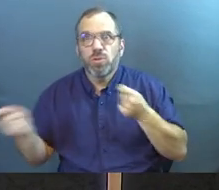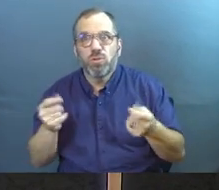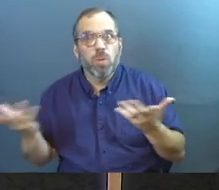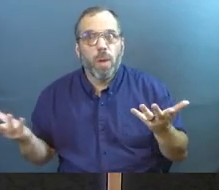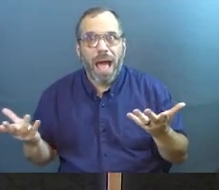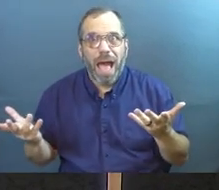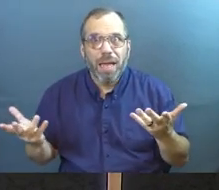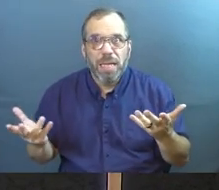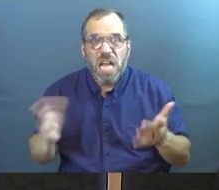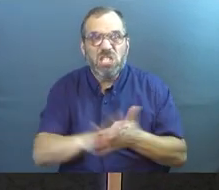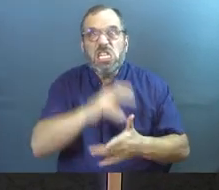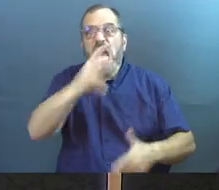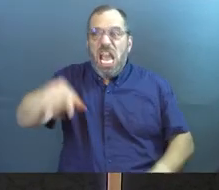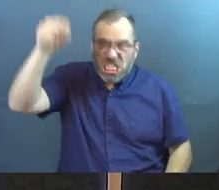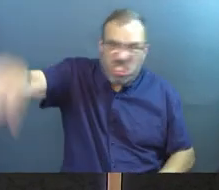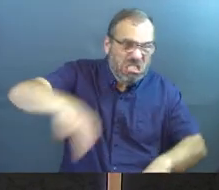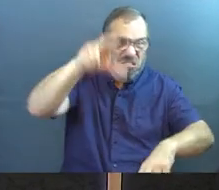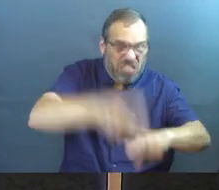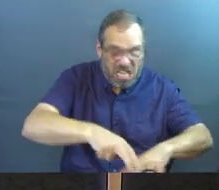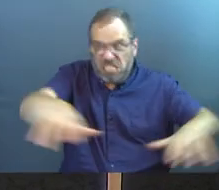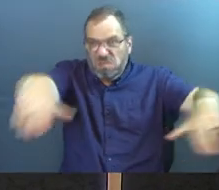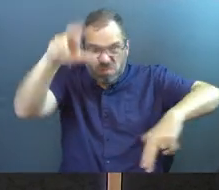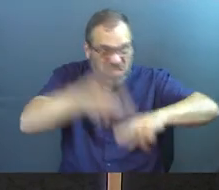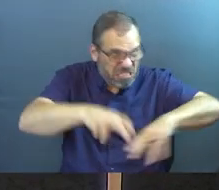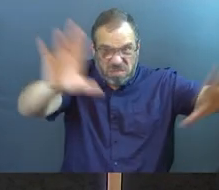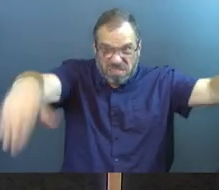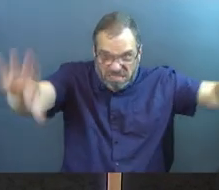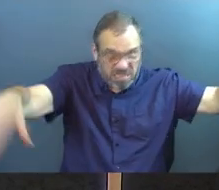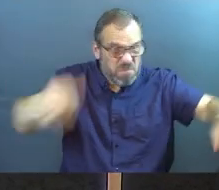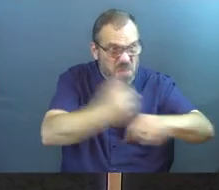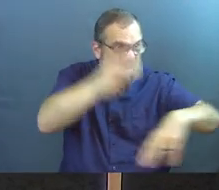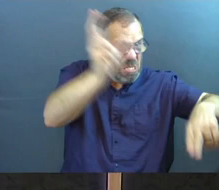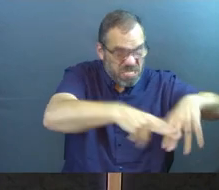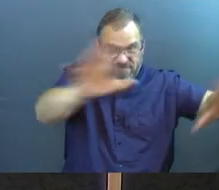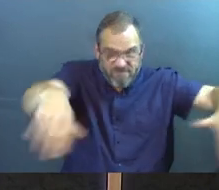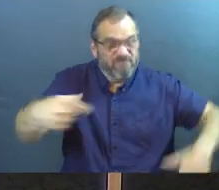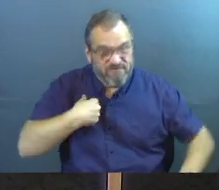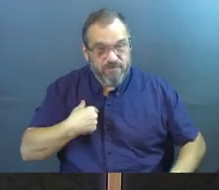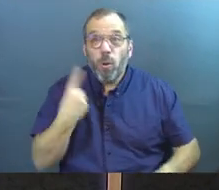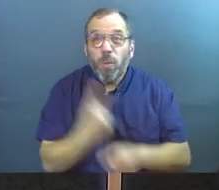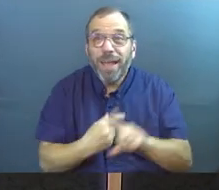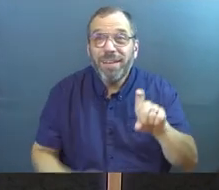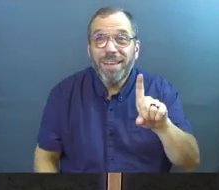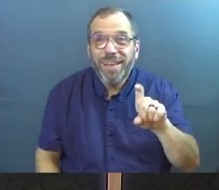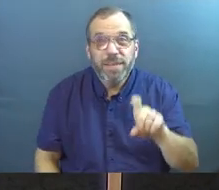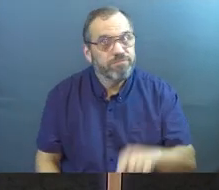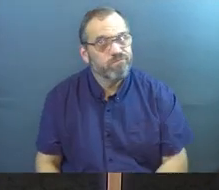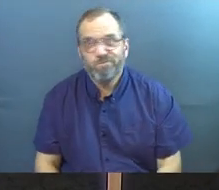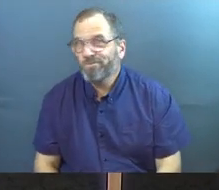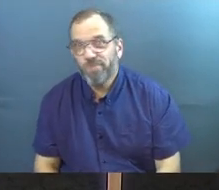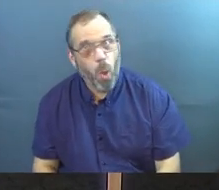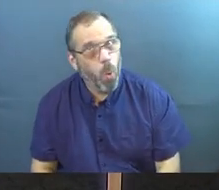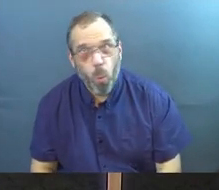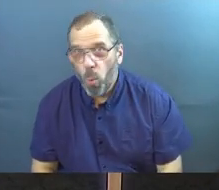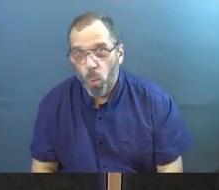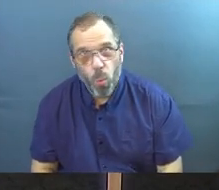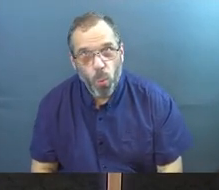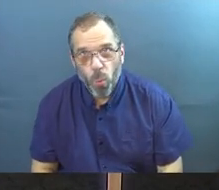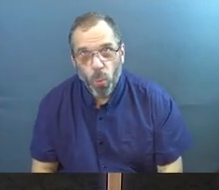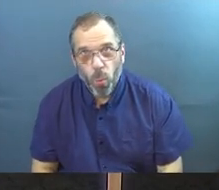get control is she's going to start yelling louder than the kids and making them submit, yes? It's not what she did.